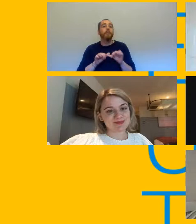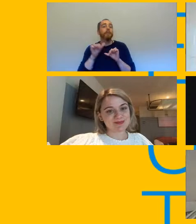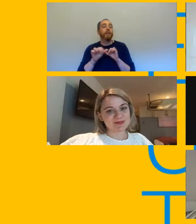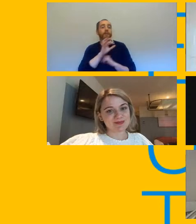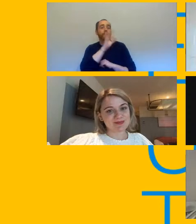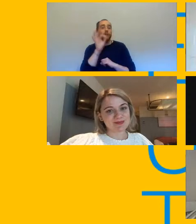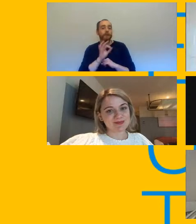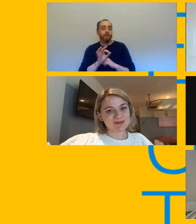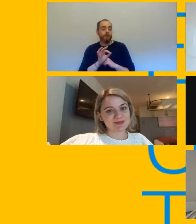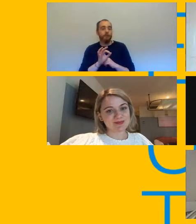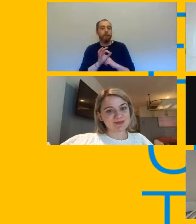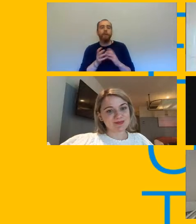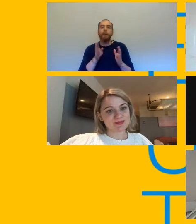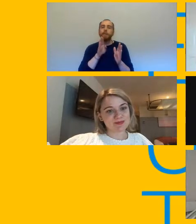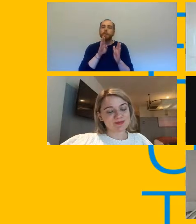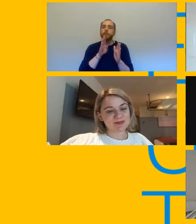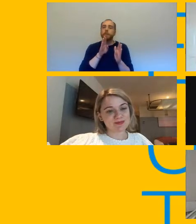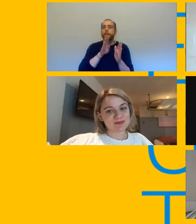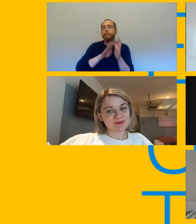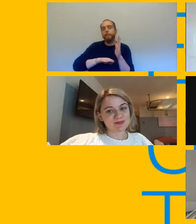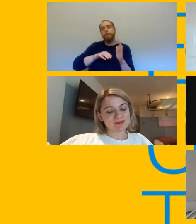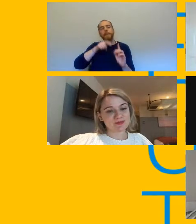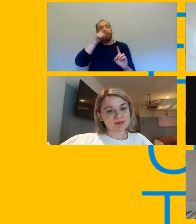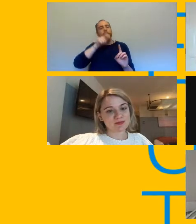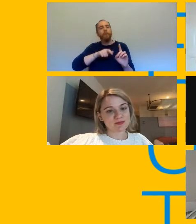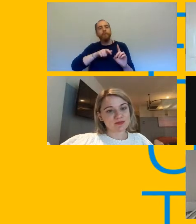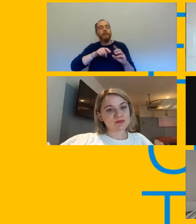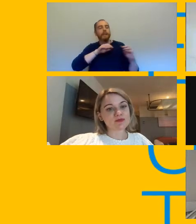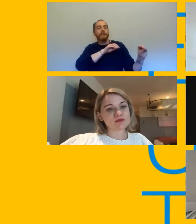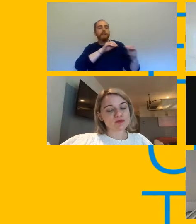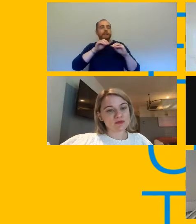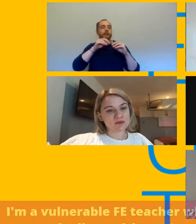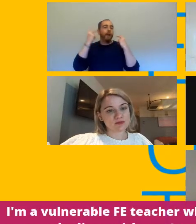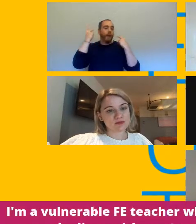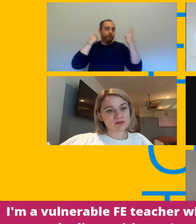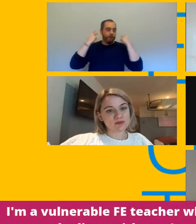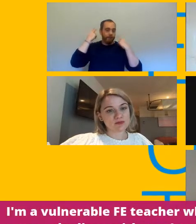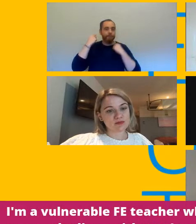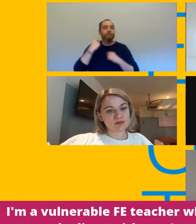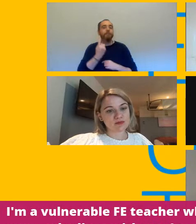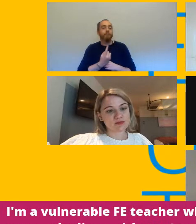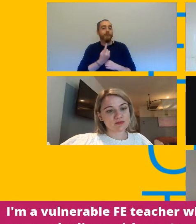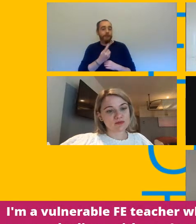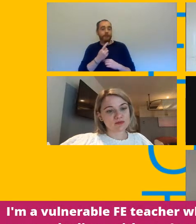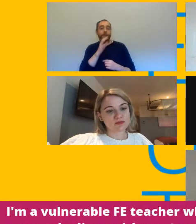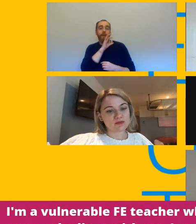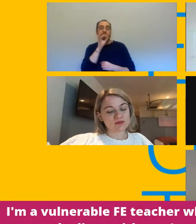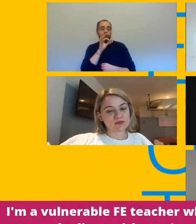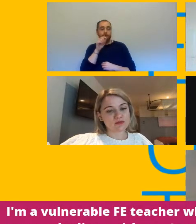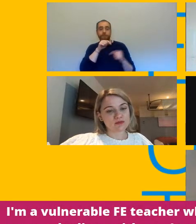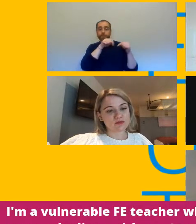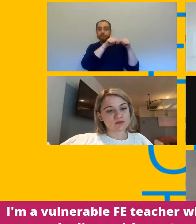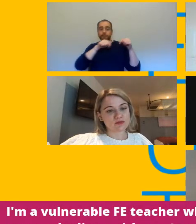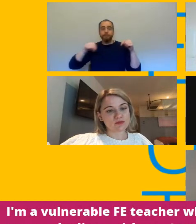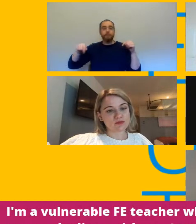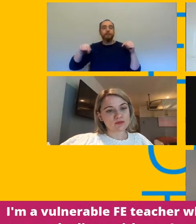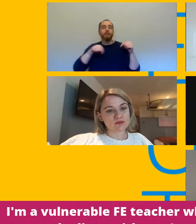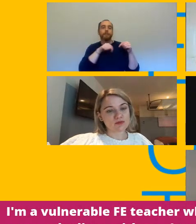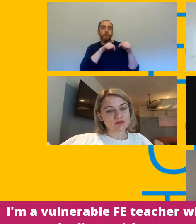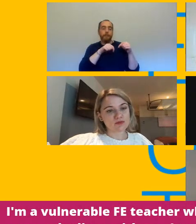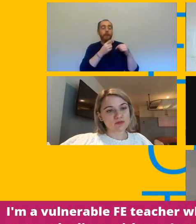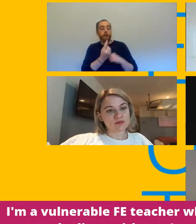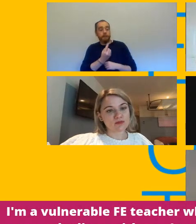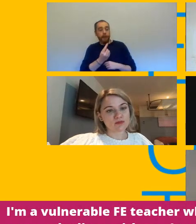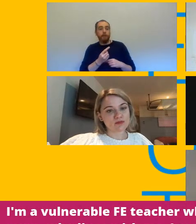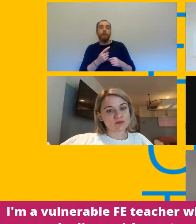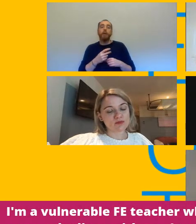comes from somebody who teaches hairdressing and barbering and they are in the vulnerable category and they live with their mother who is